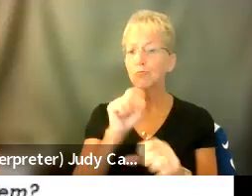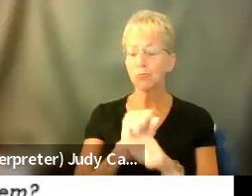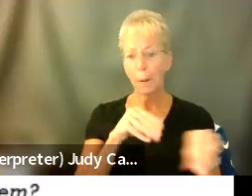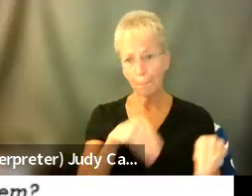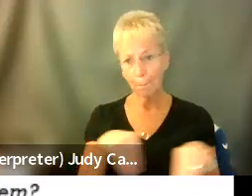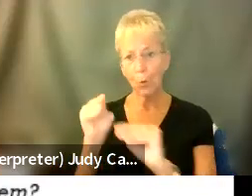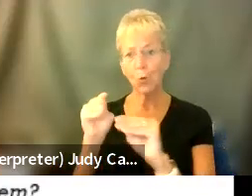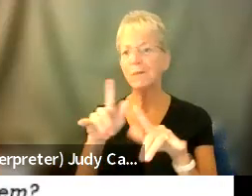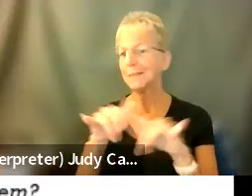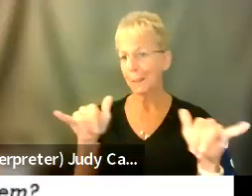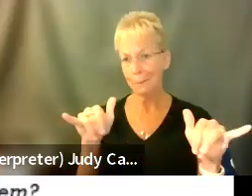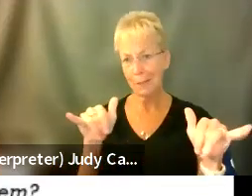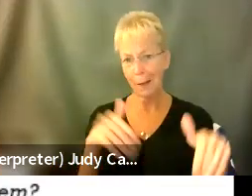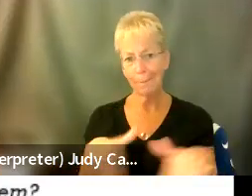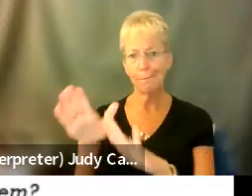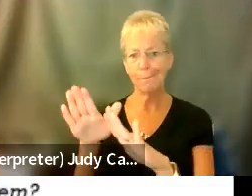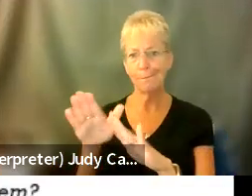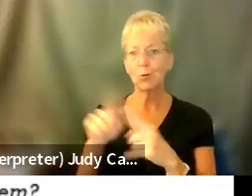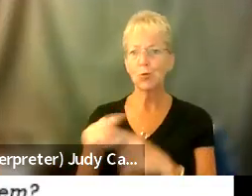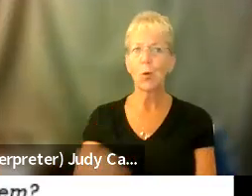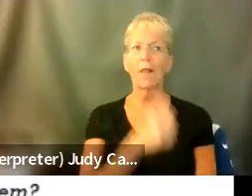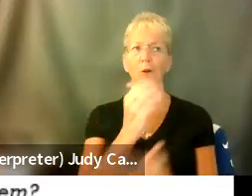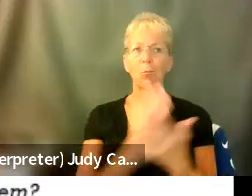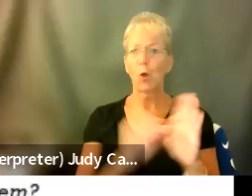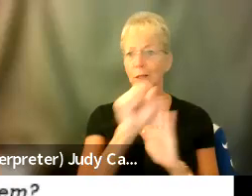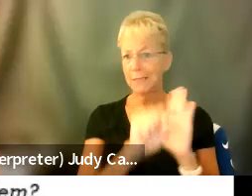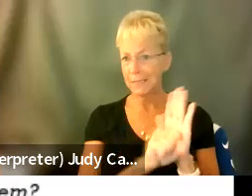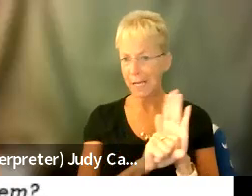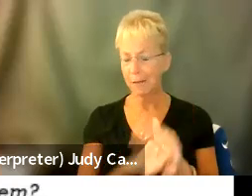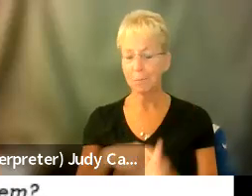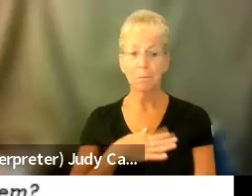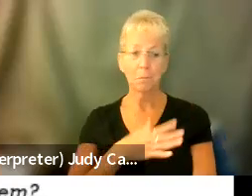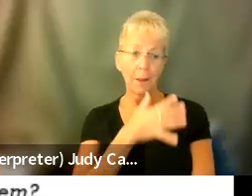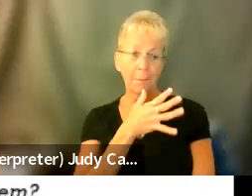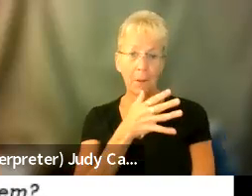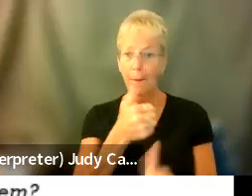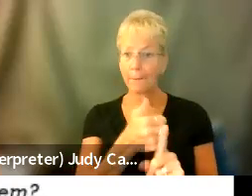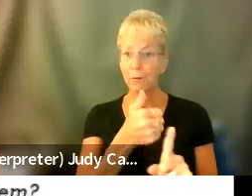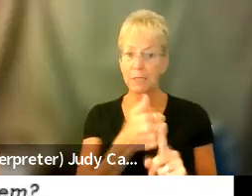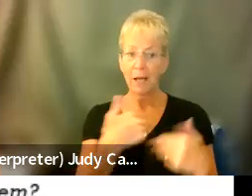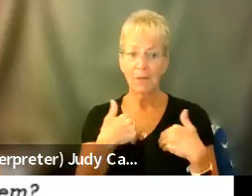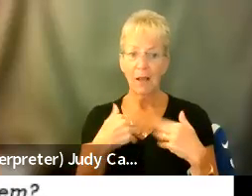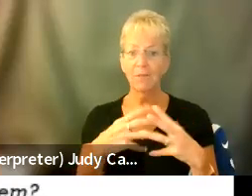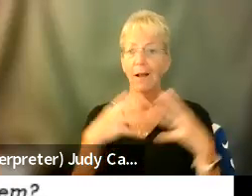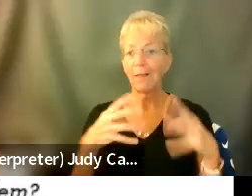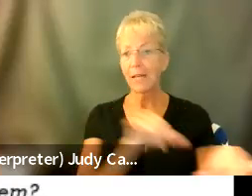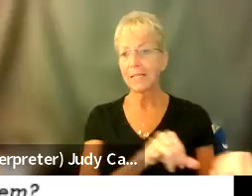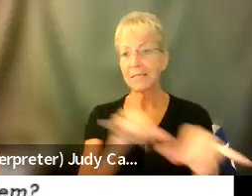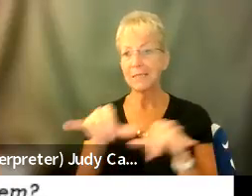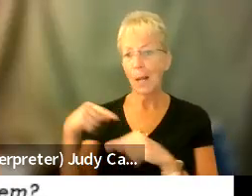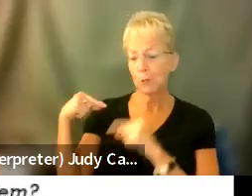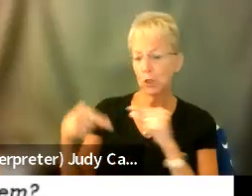same time to the other side of the state. And my mom has a lot of my conditions are genetic.